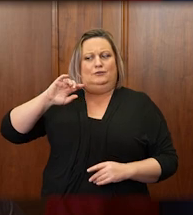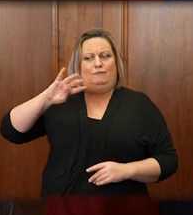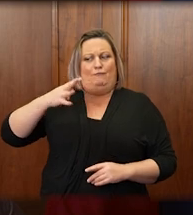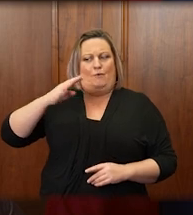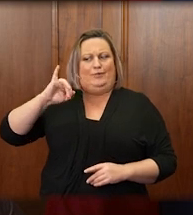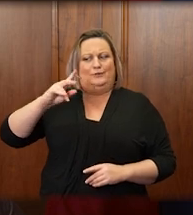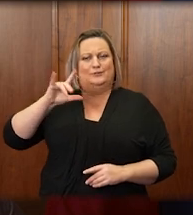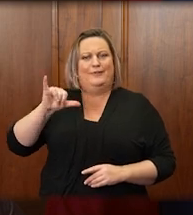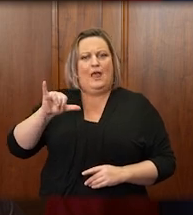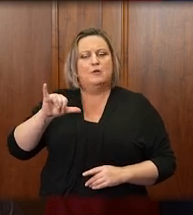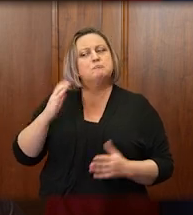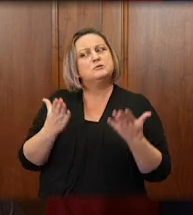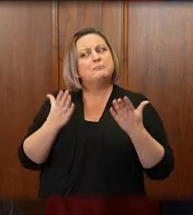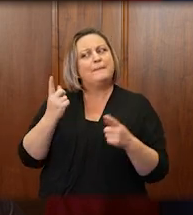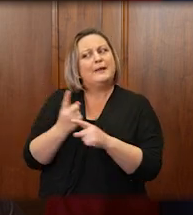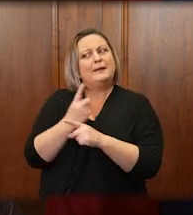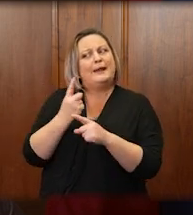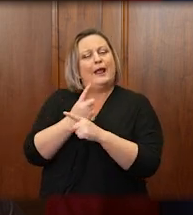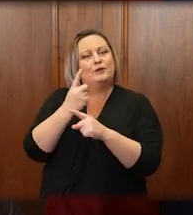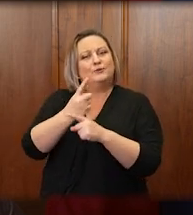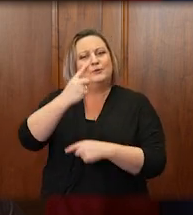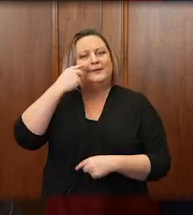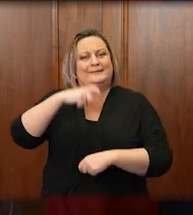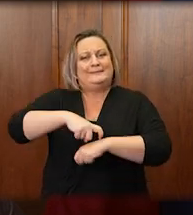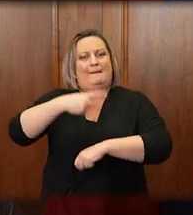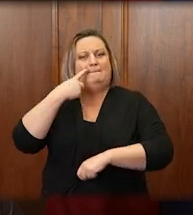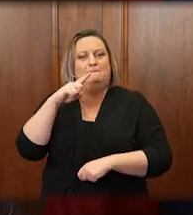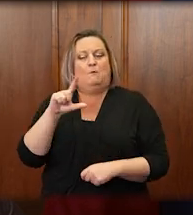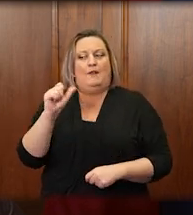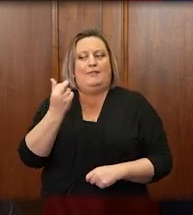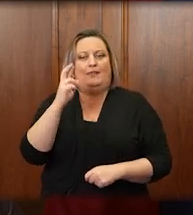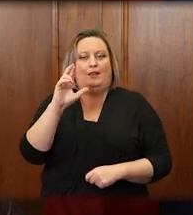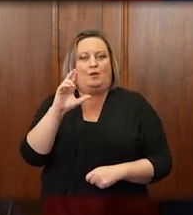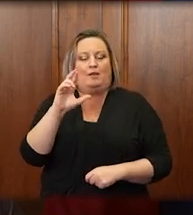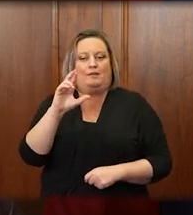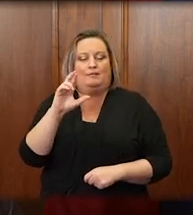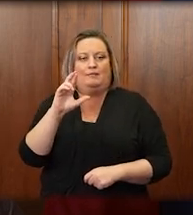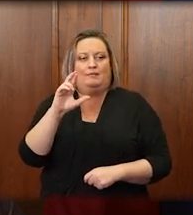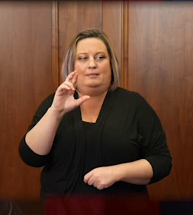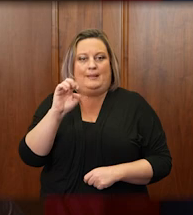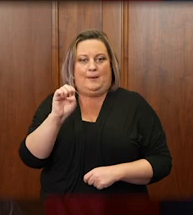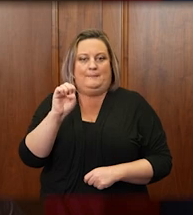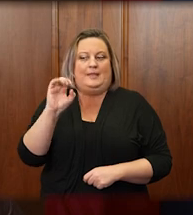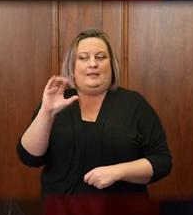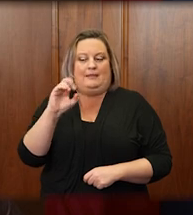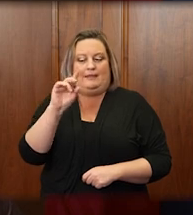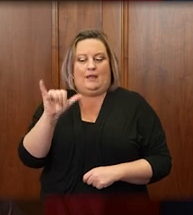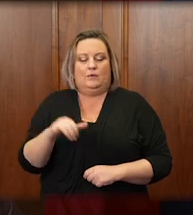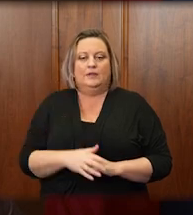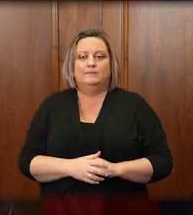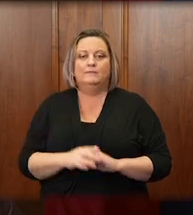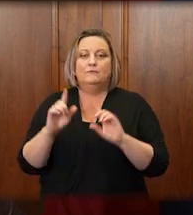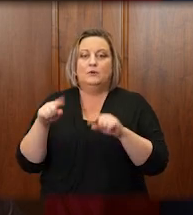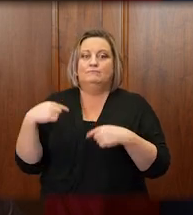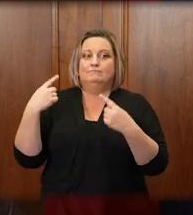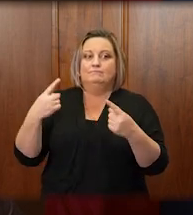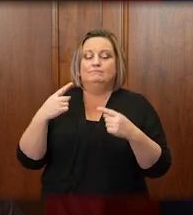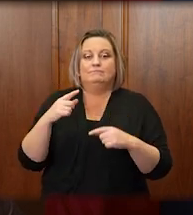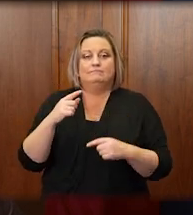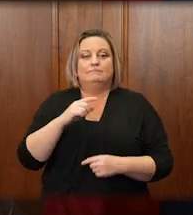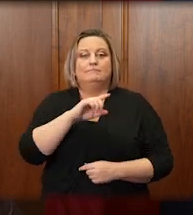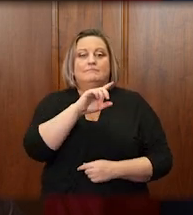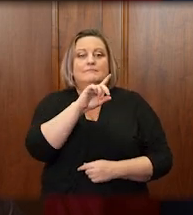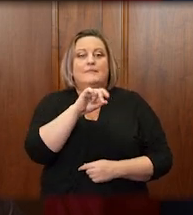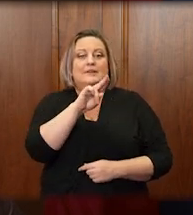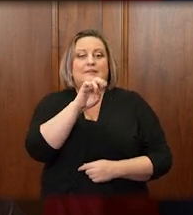time in Laramie and Albany County. Long-time Laramie County Circuit Judge Denise Now